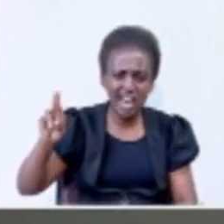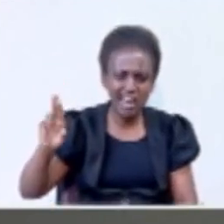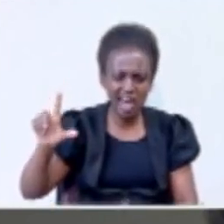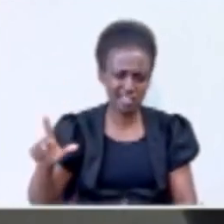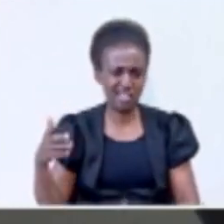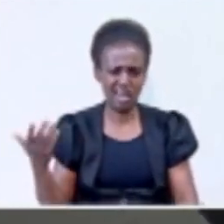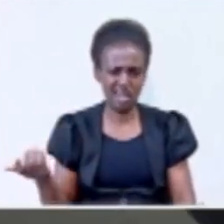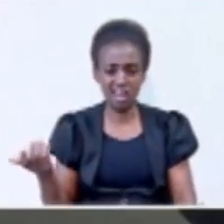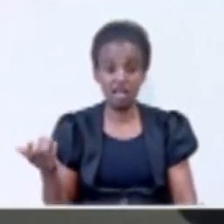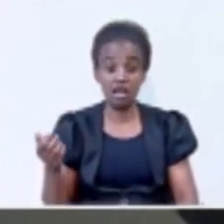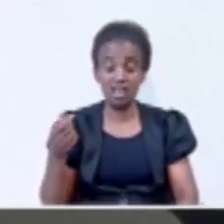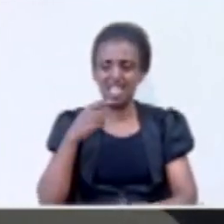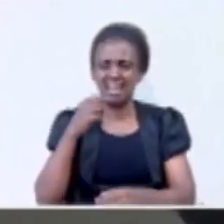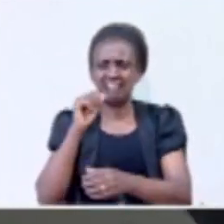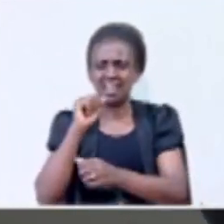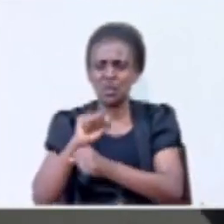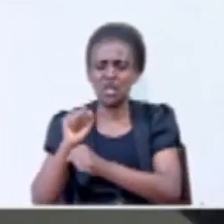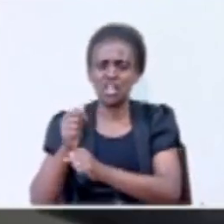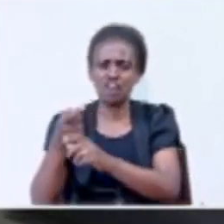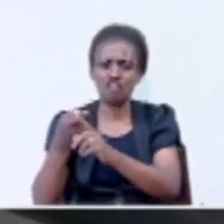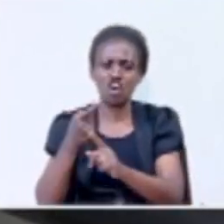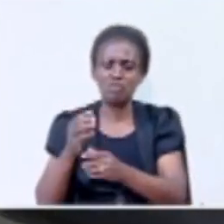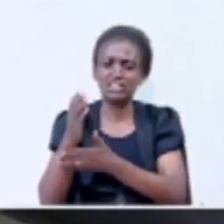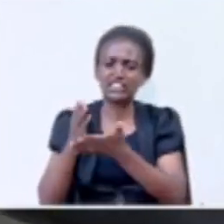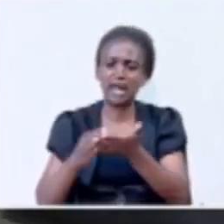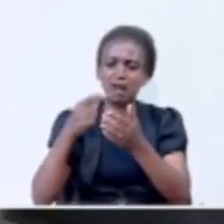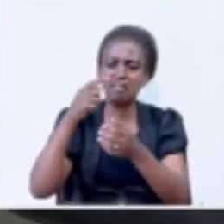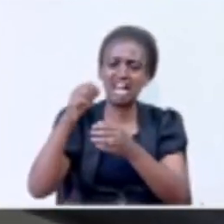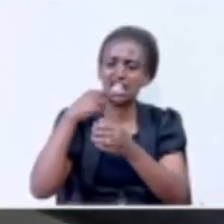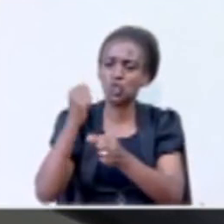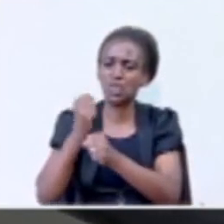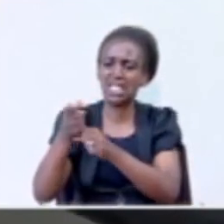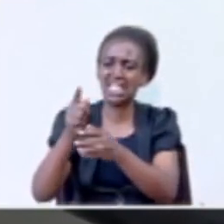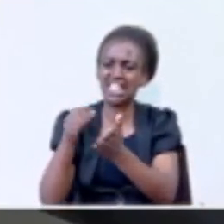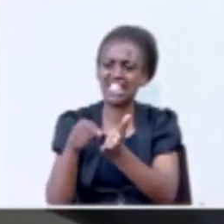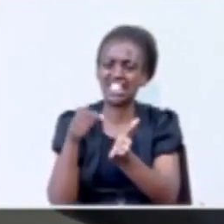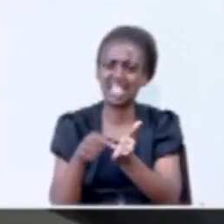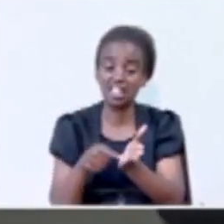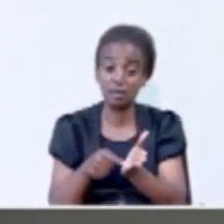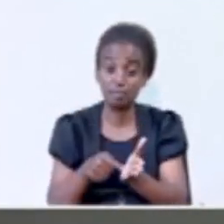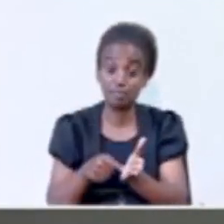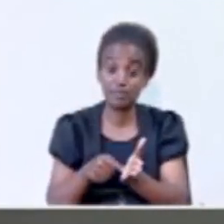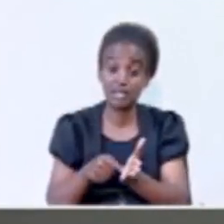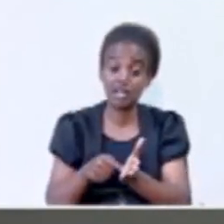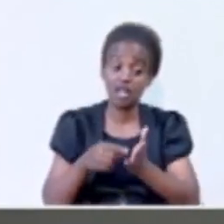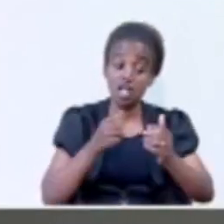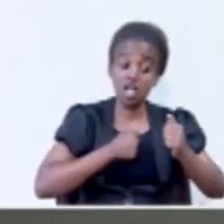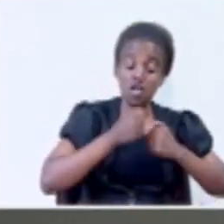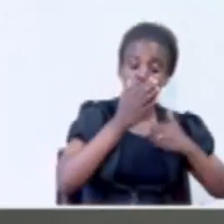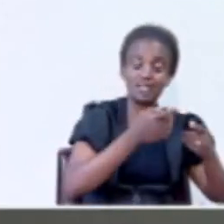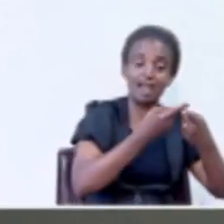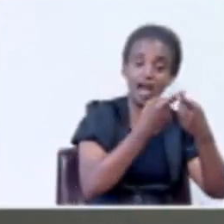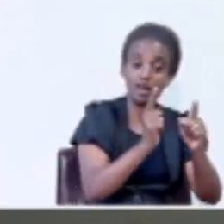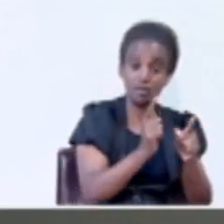And they are doing that from abroad and some of these people who are doing that are Rwandese who